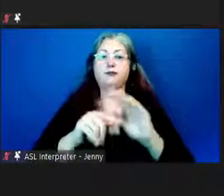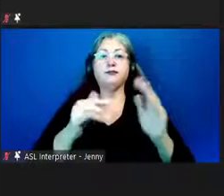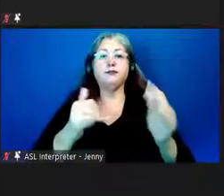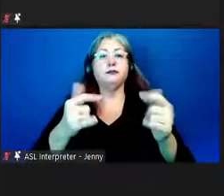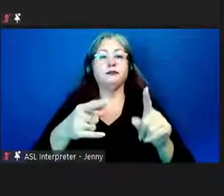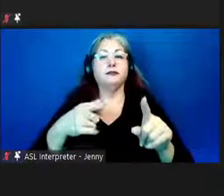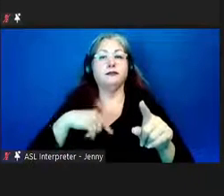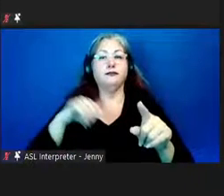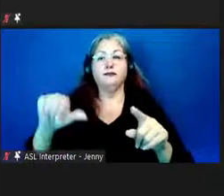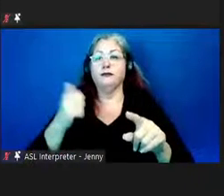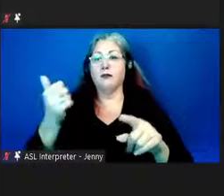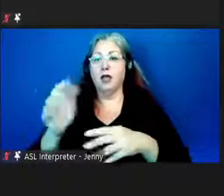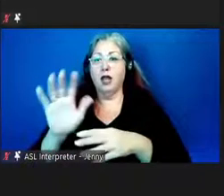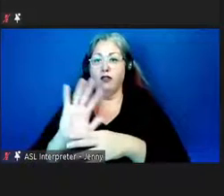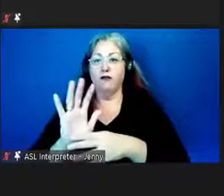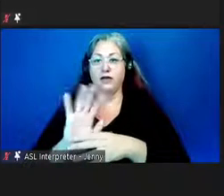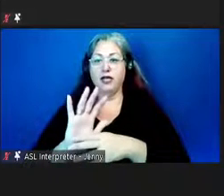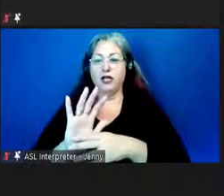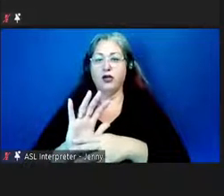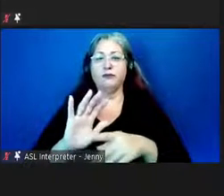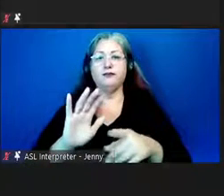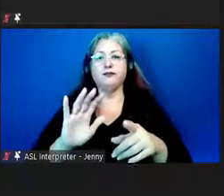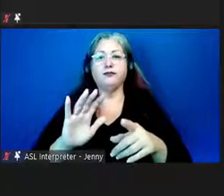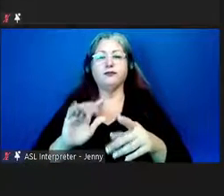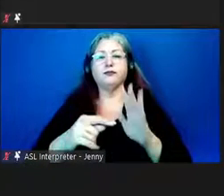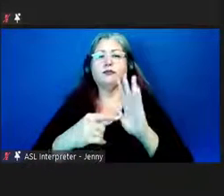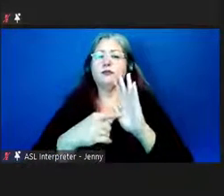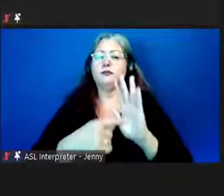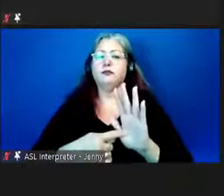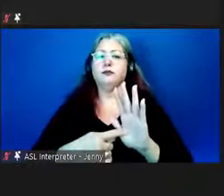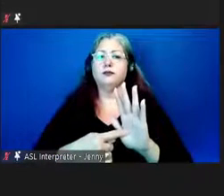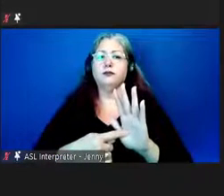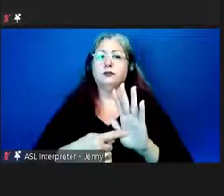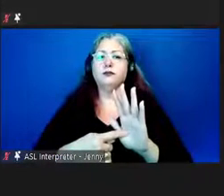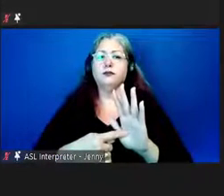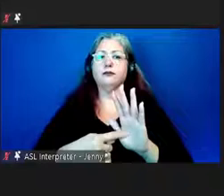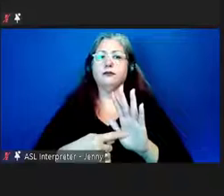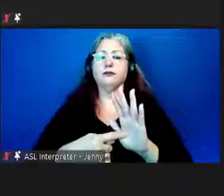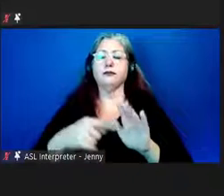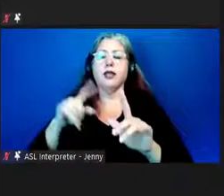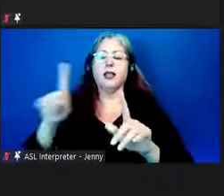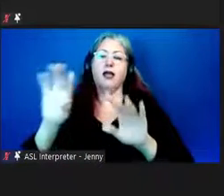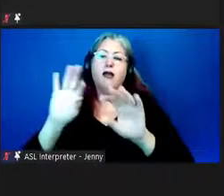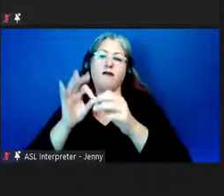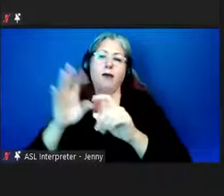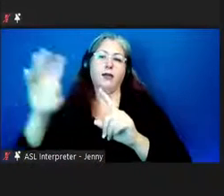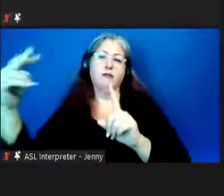video just to illustrate from the family's point of view, their involvement.